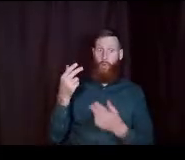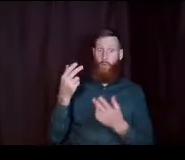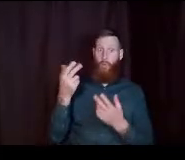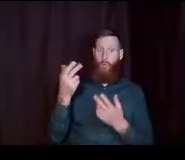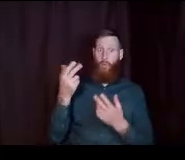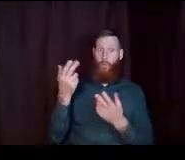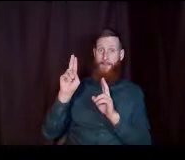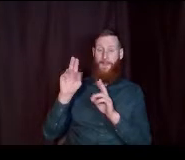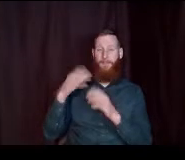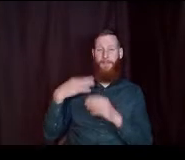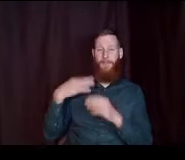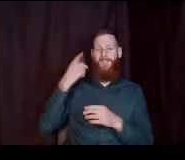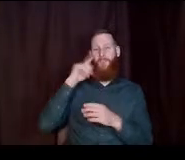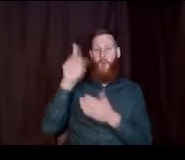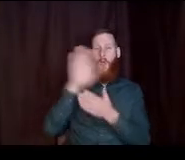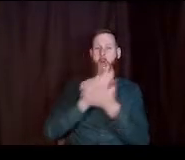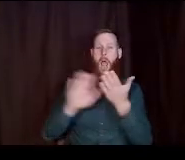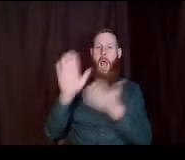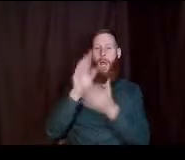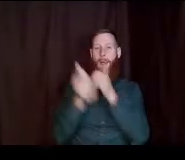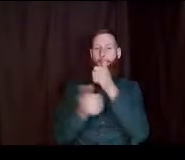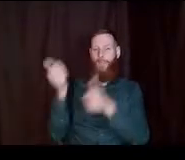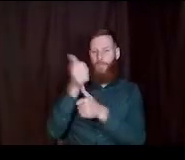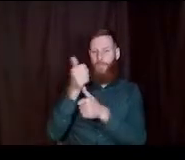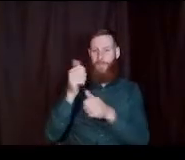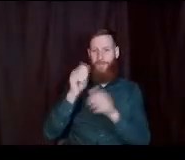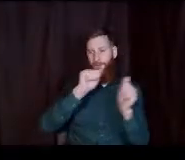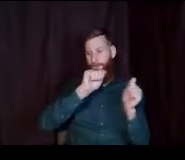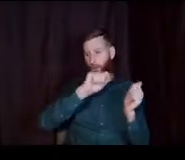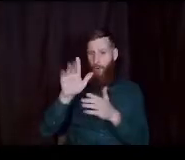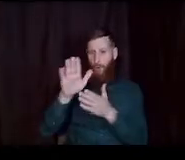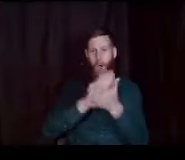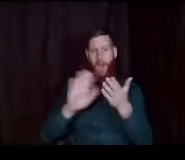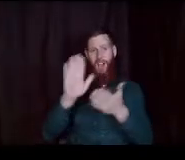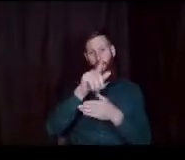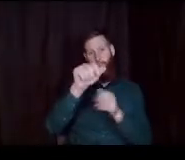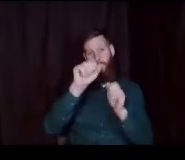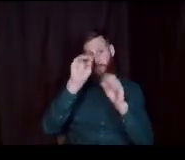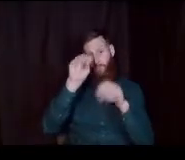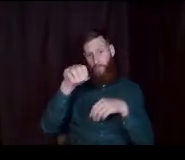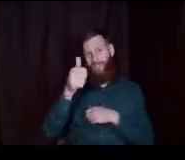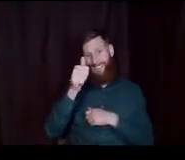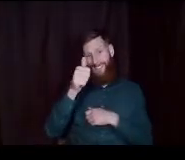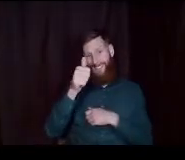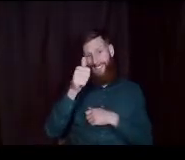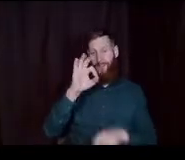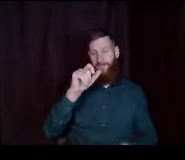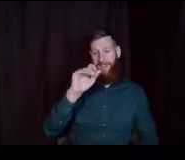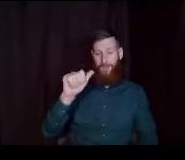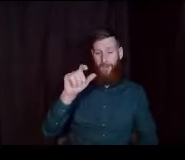admissions at all the colleges you're interested in you can put 10 colleges on the fafsa or wafsa so we want you to dream big